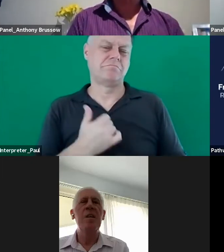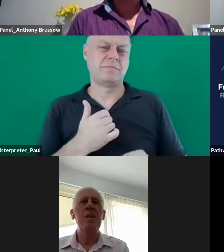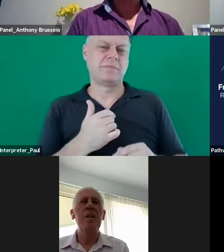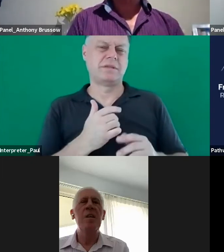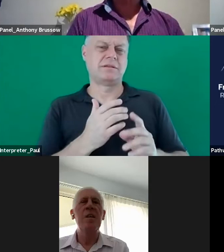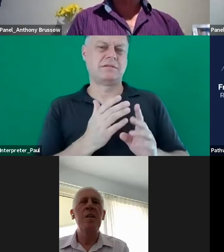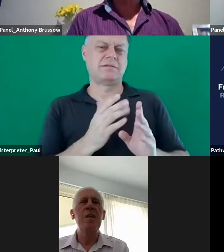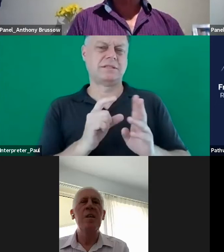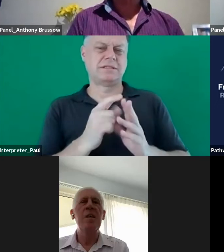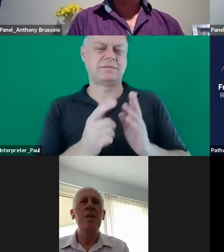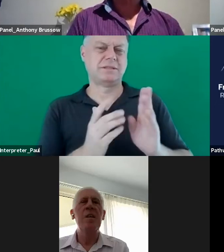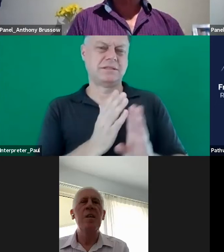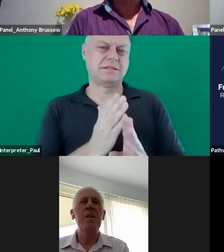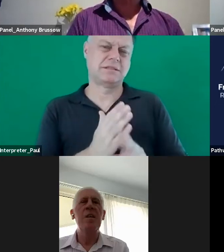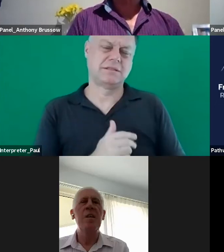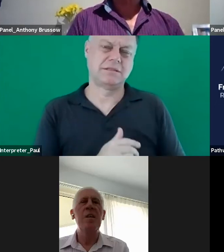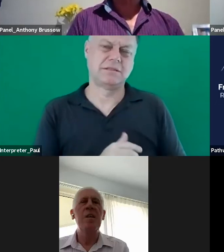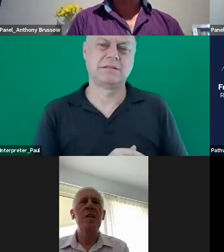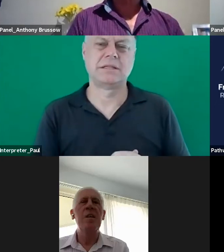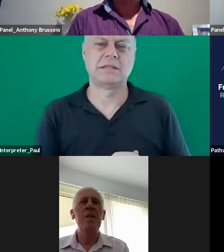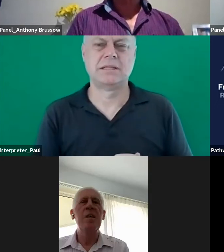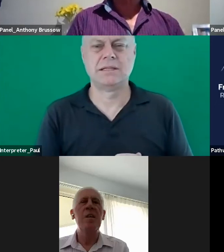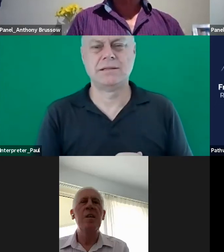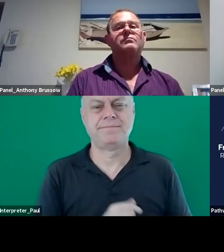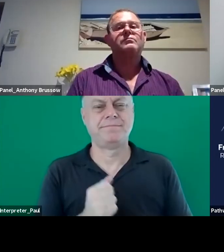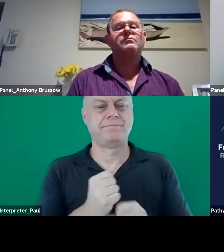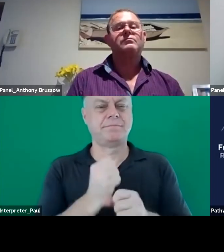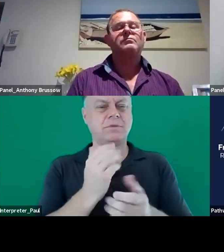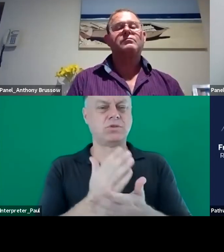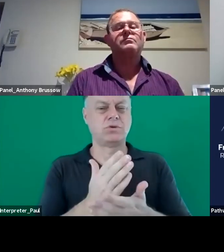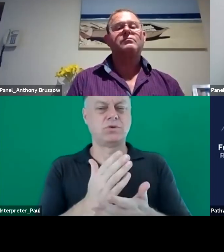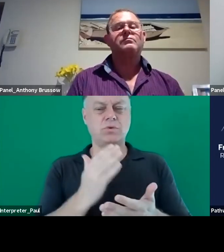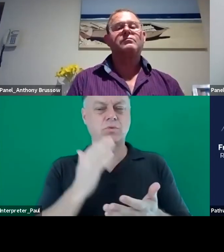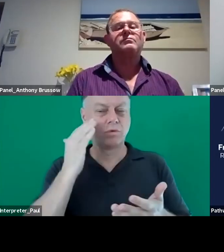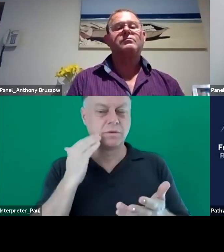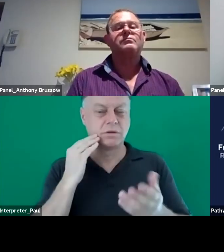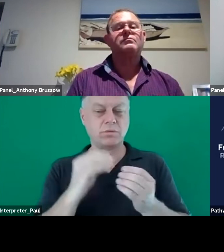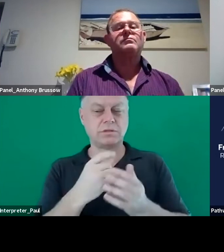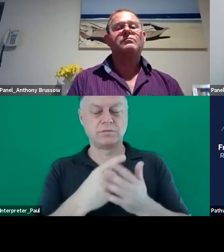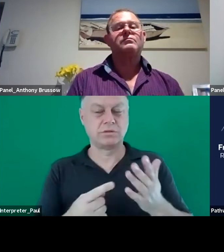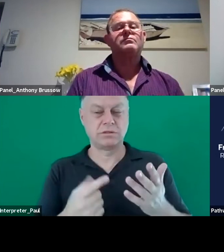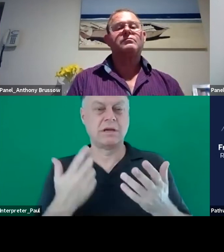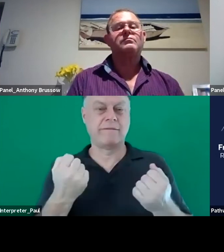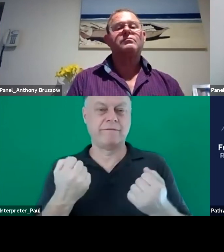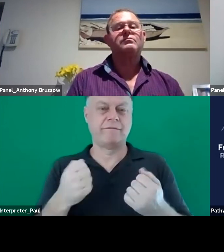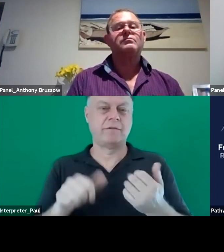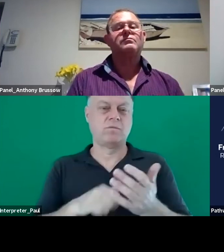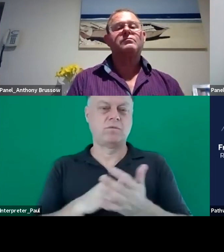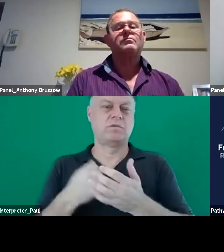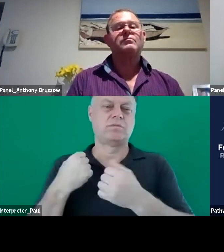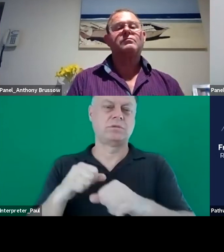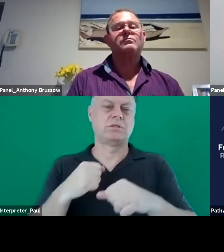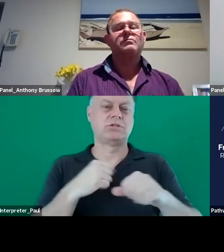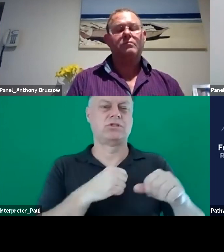we make need to make sure that particularly women um that have disabilities are protected and their own